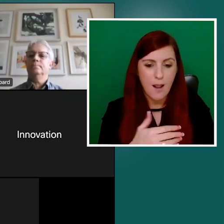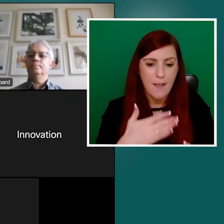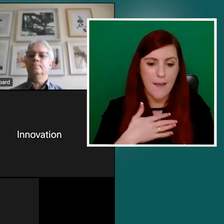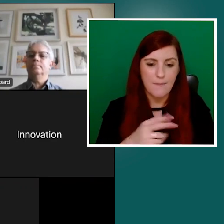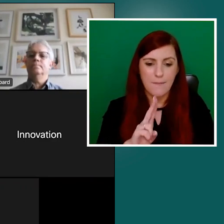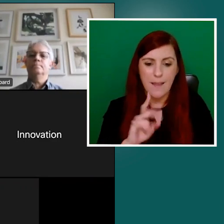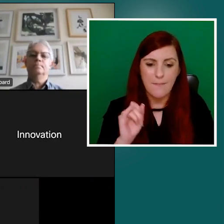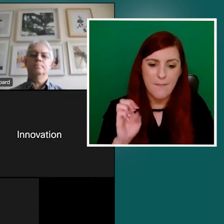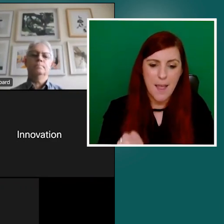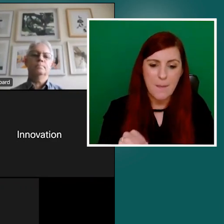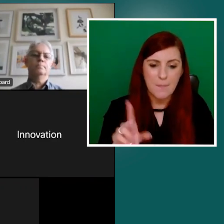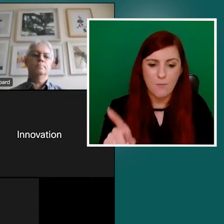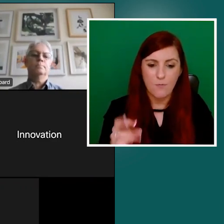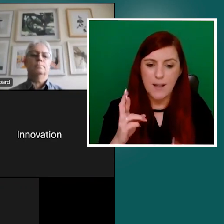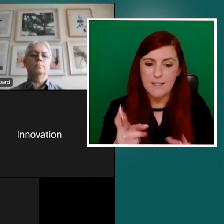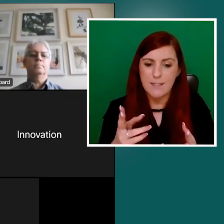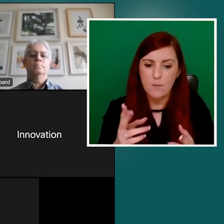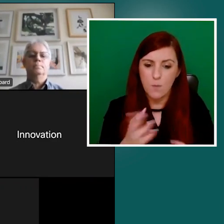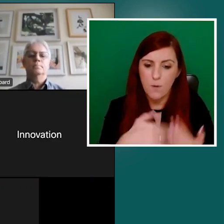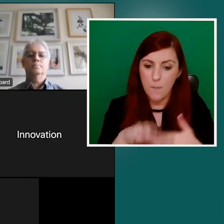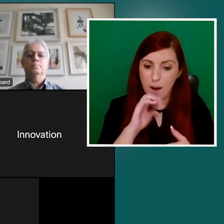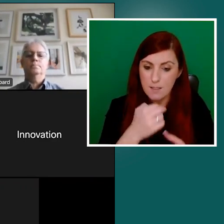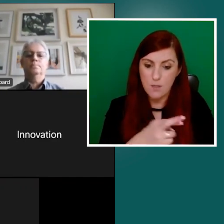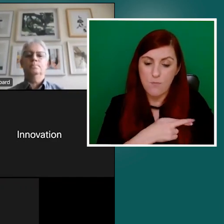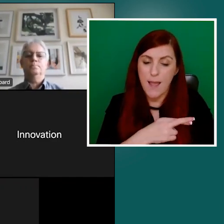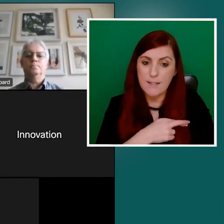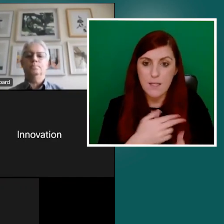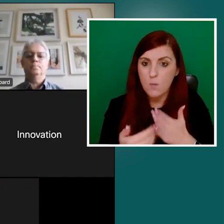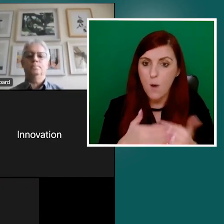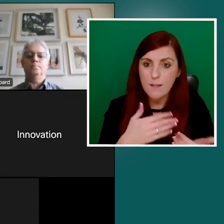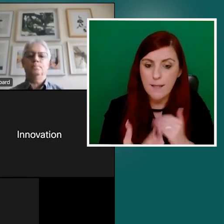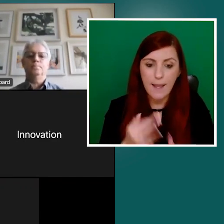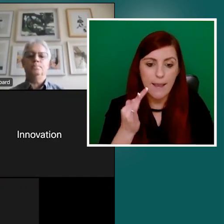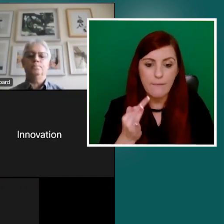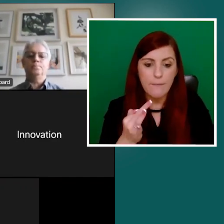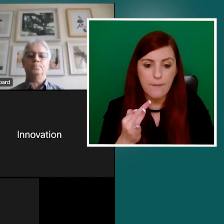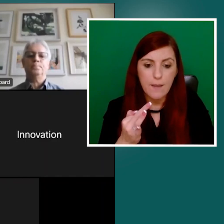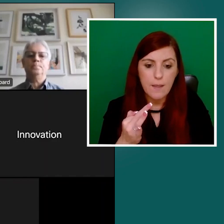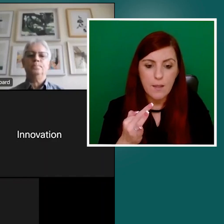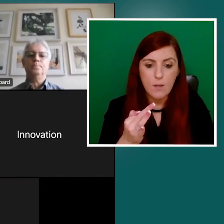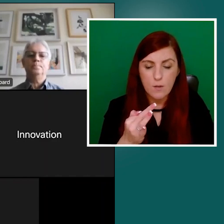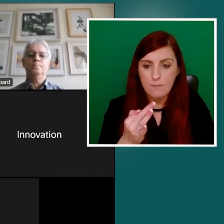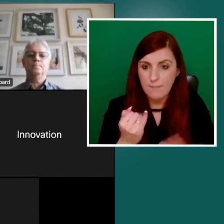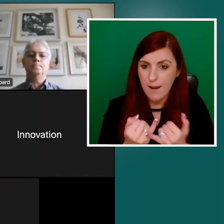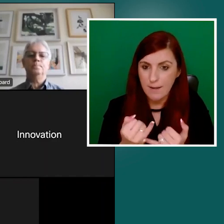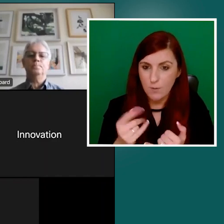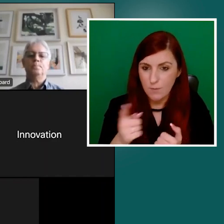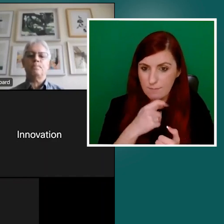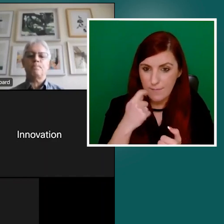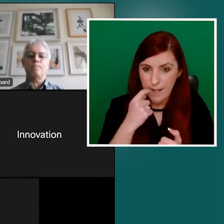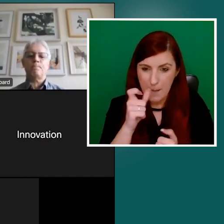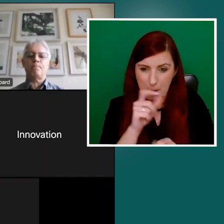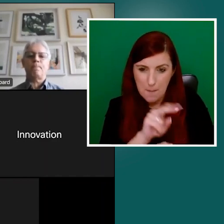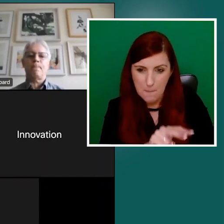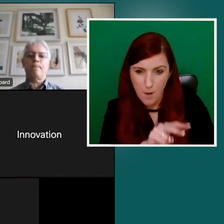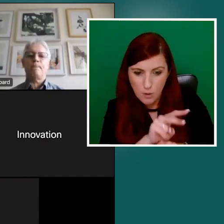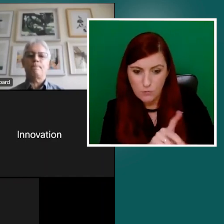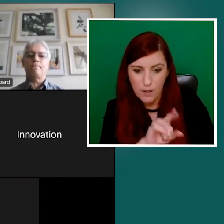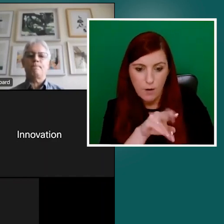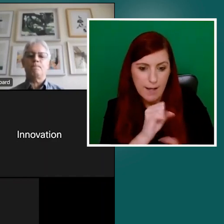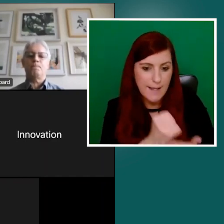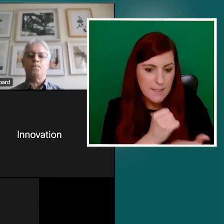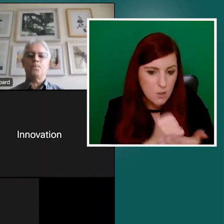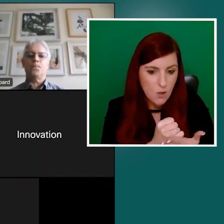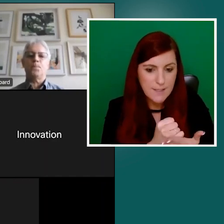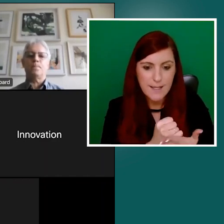if you actually, and as Aidy mentioned, to do a bit of monitoring and case study, and we've seen it with the local authority, we've seen it with, um,